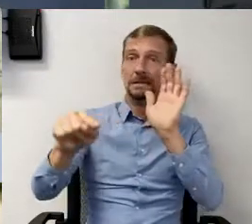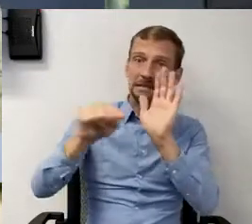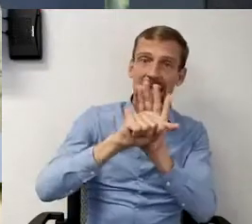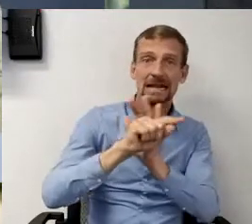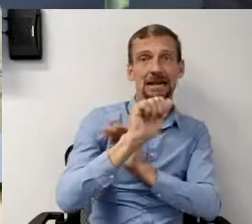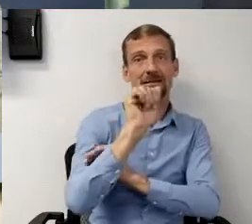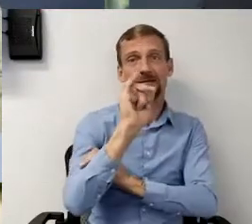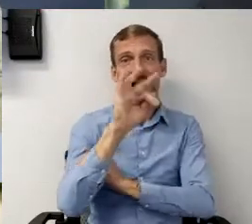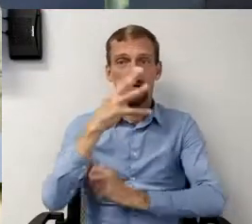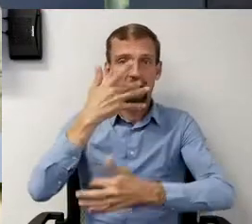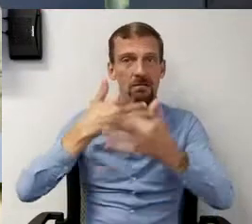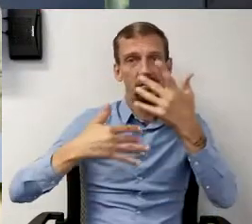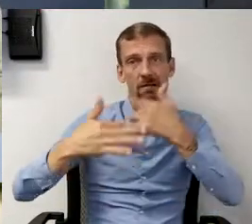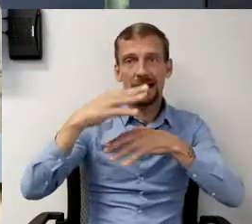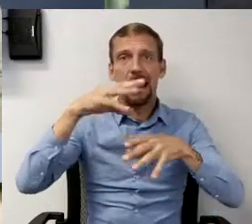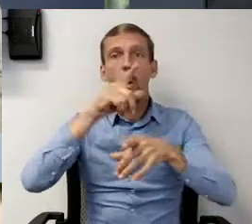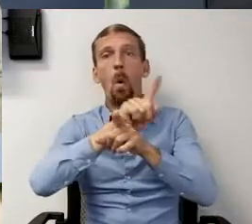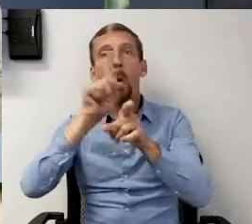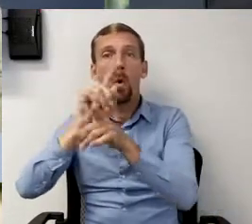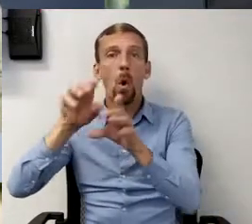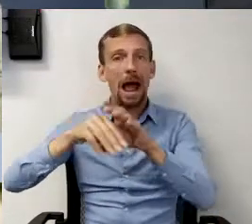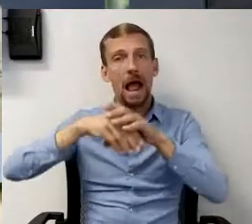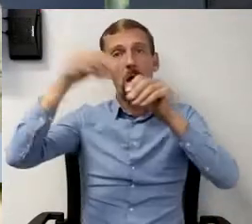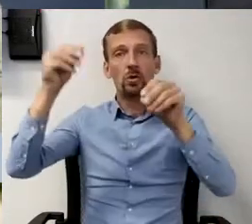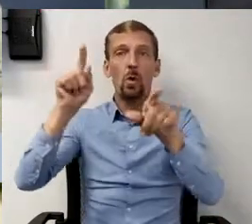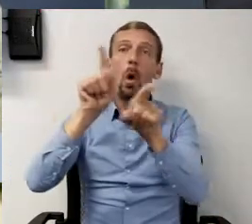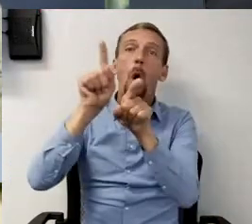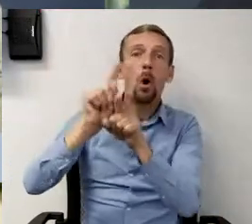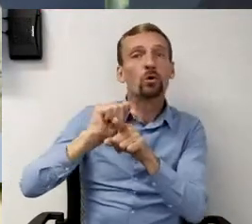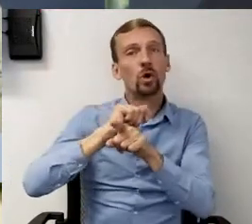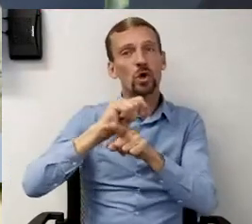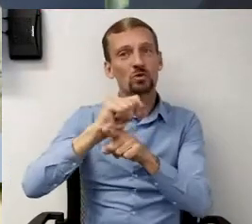or it has to be done outdoors, and it has to be done by trained professionals.